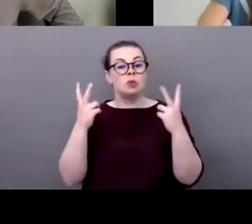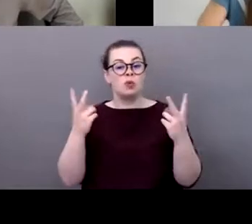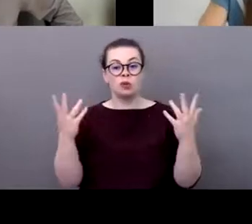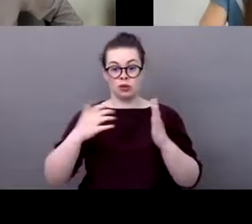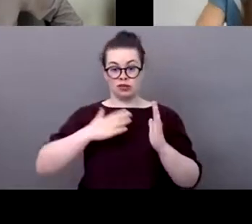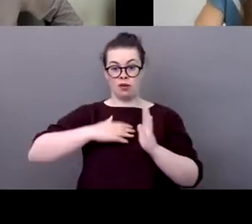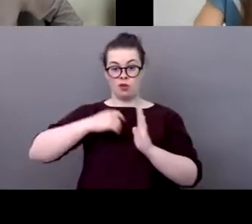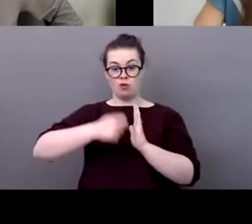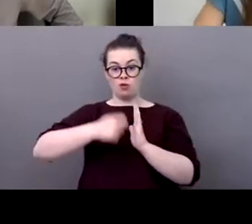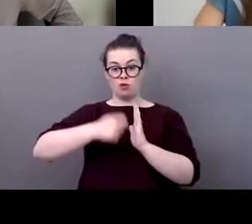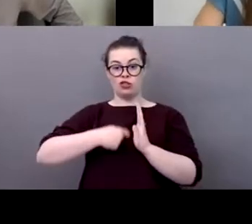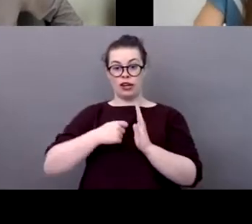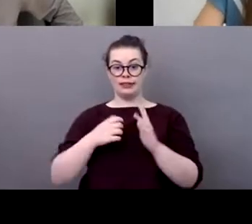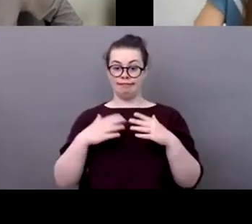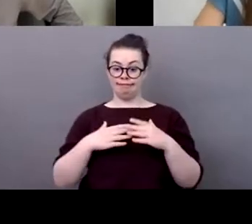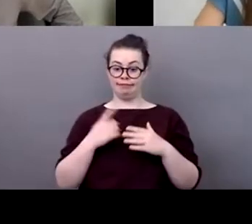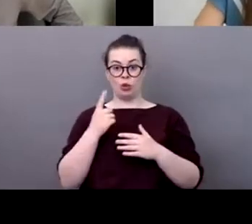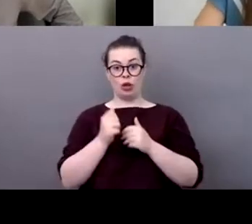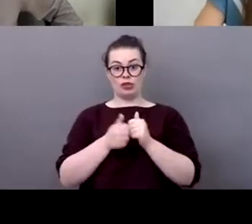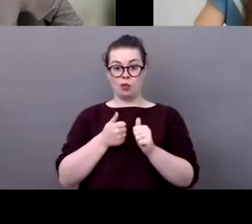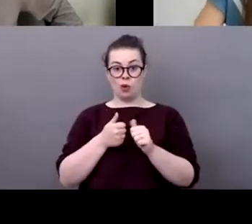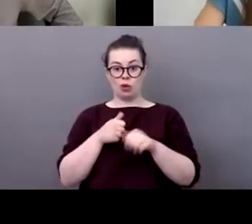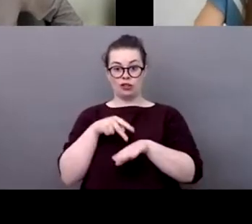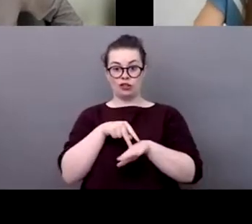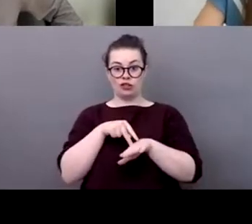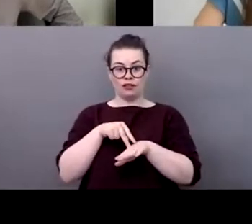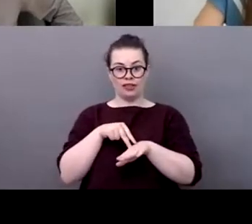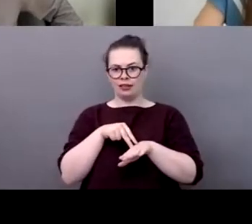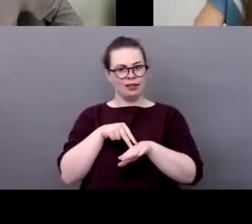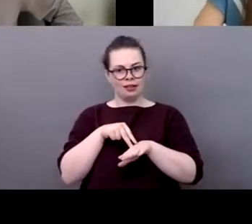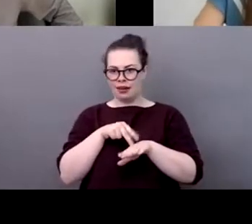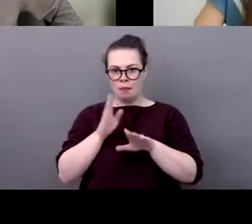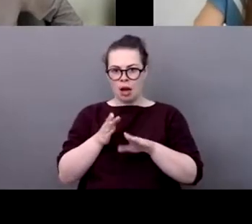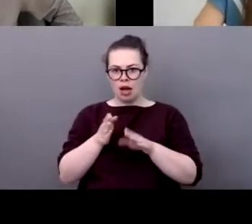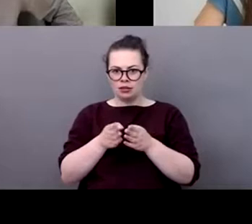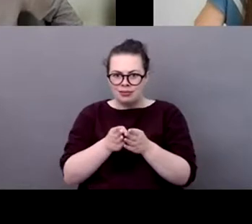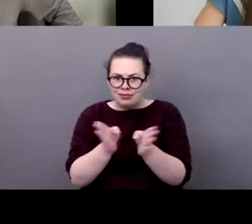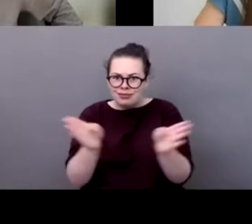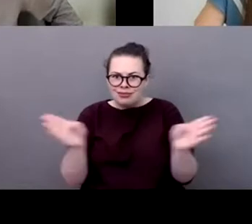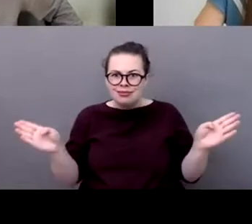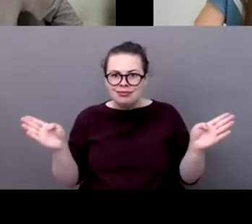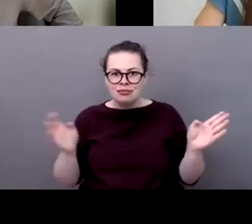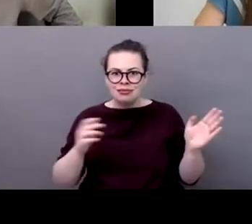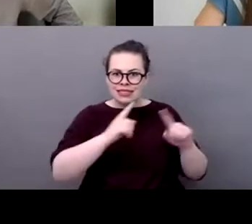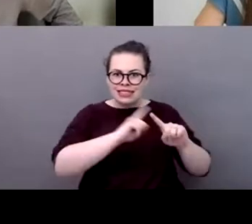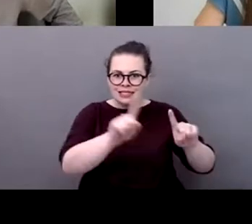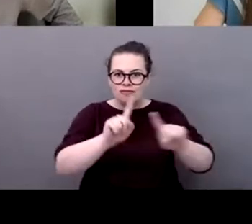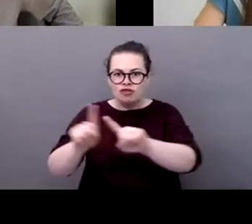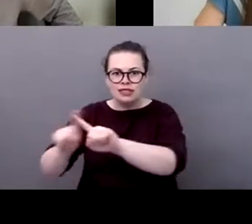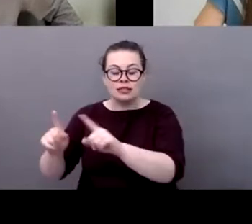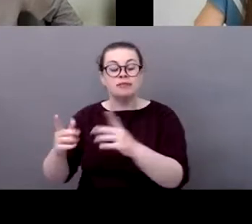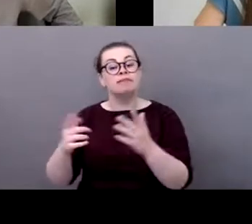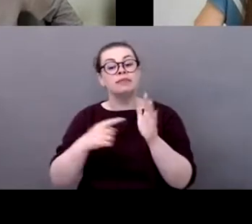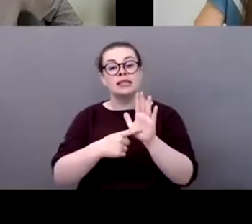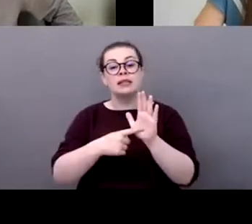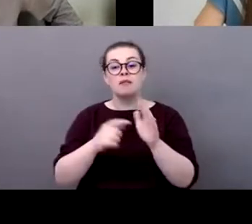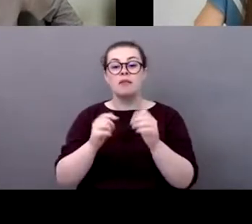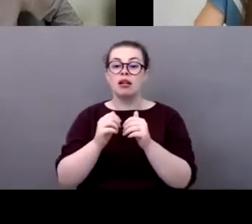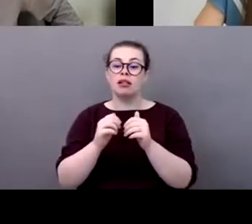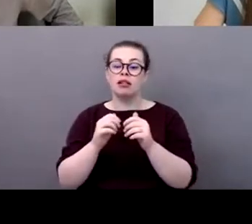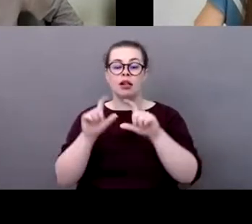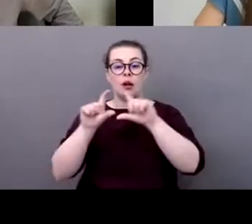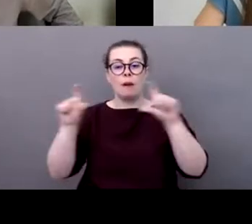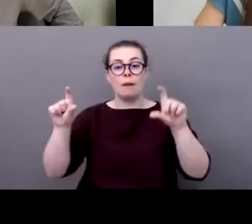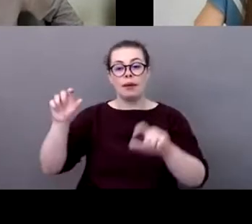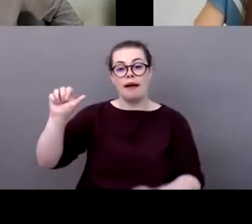different type of sports uh i mean um alpine has a lot uh uh has a